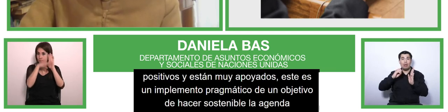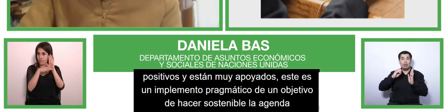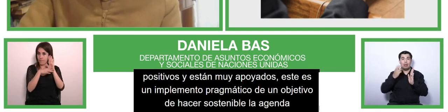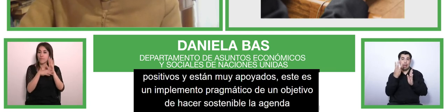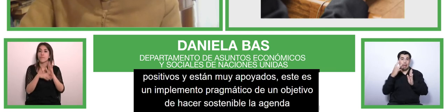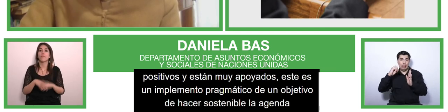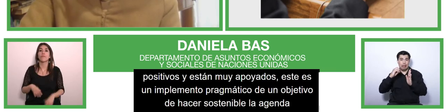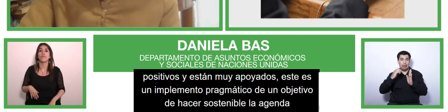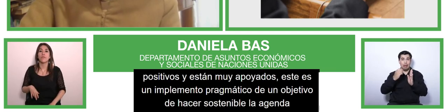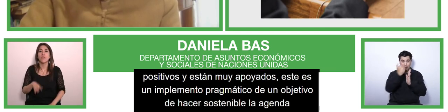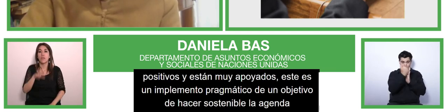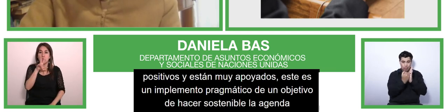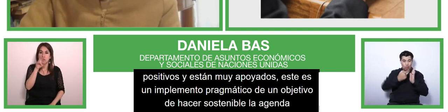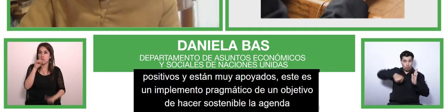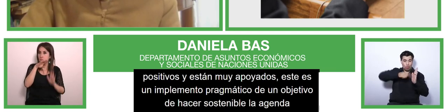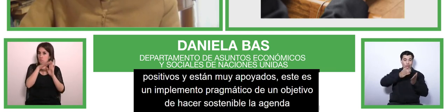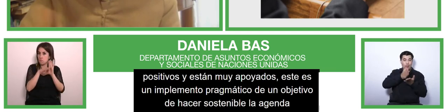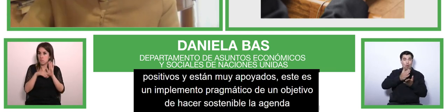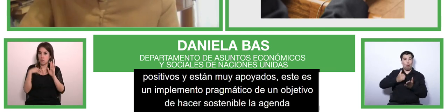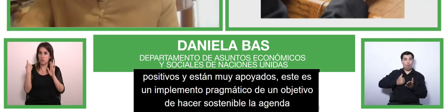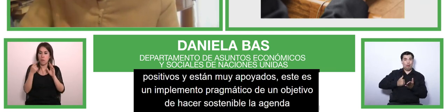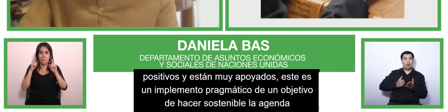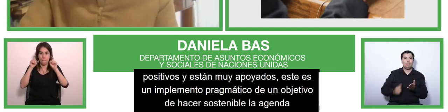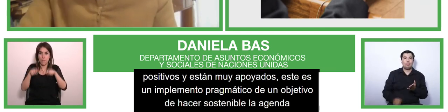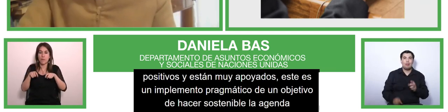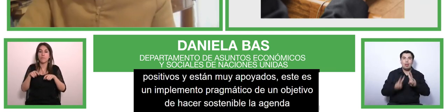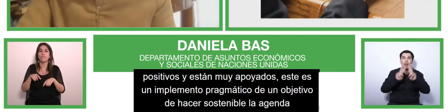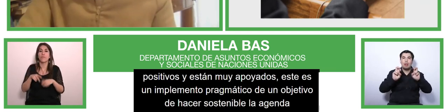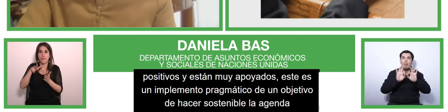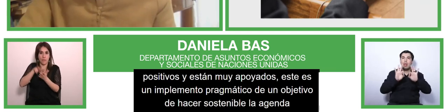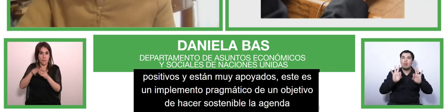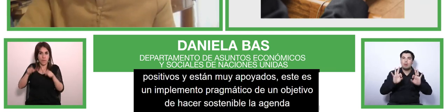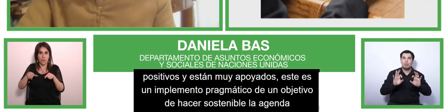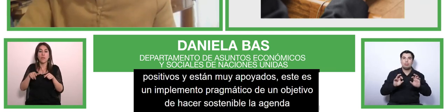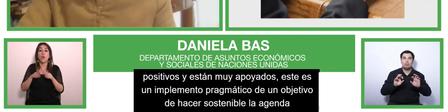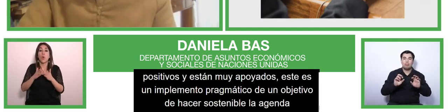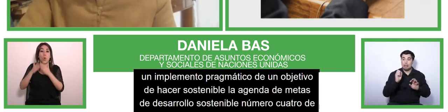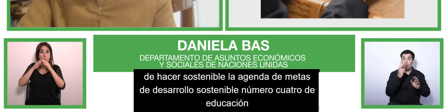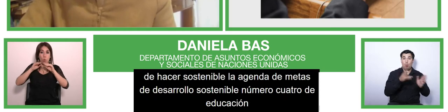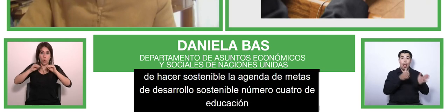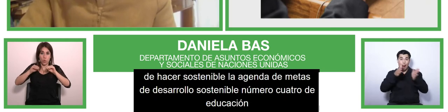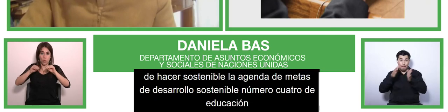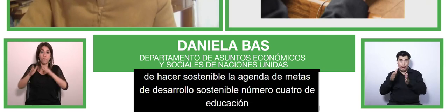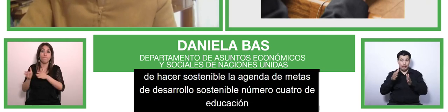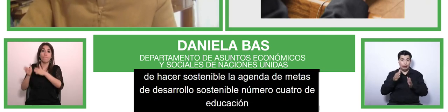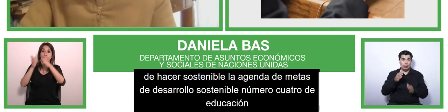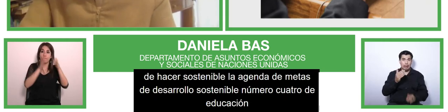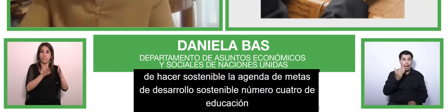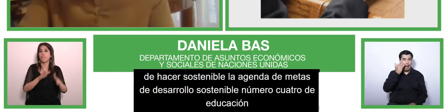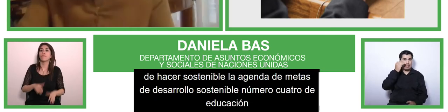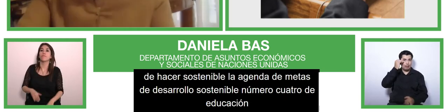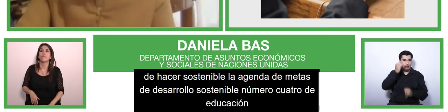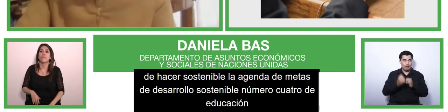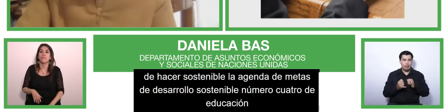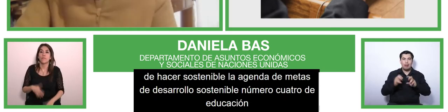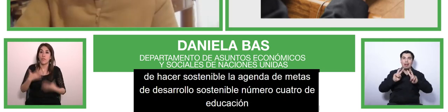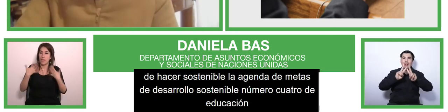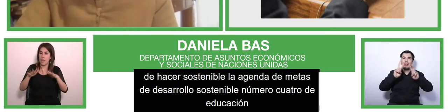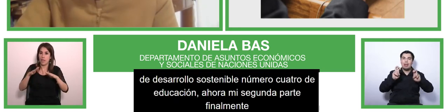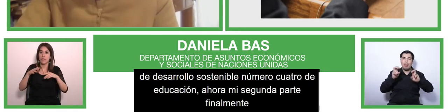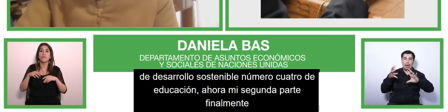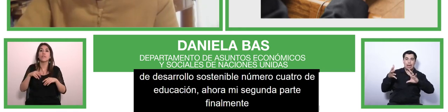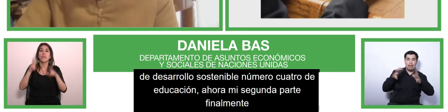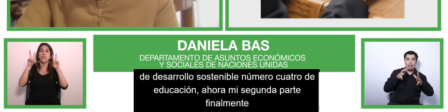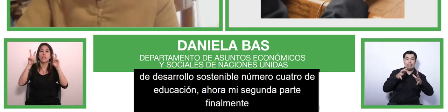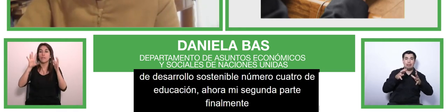and of crpd second part now finally the covid 19 crisis and education some references to